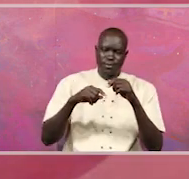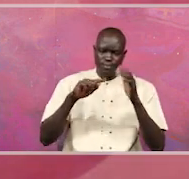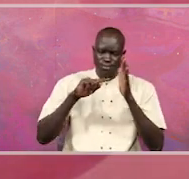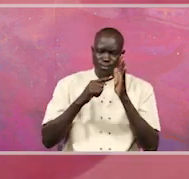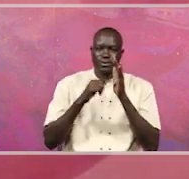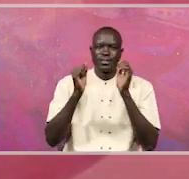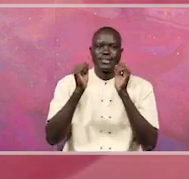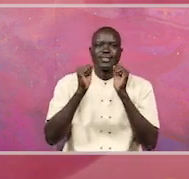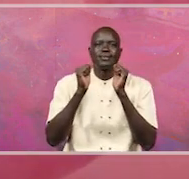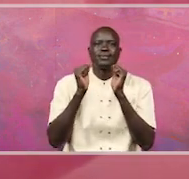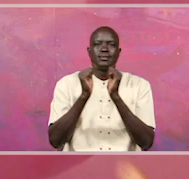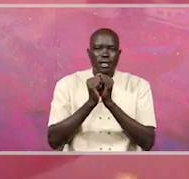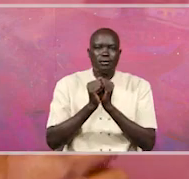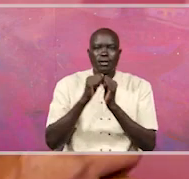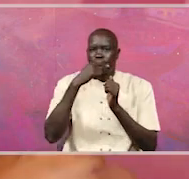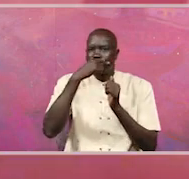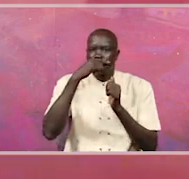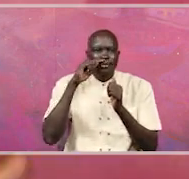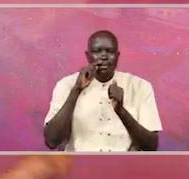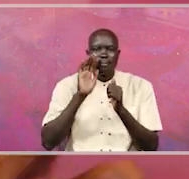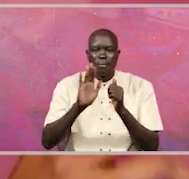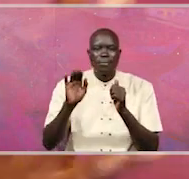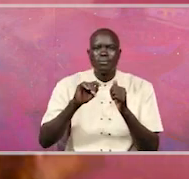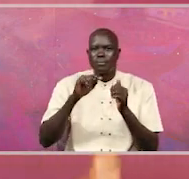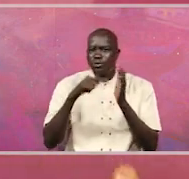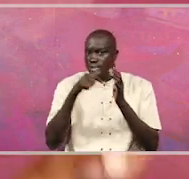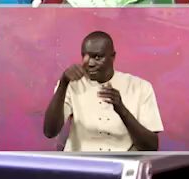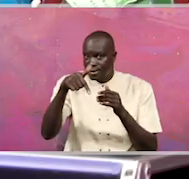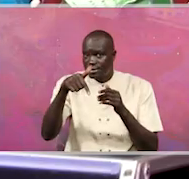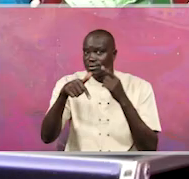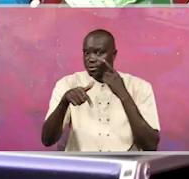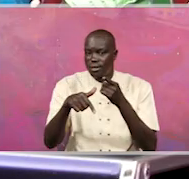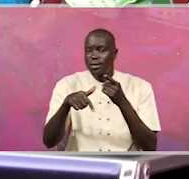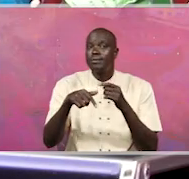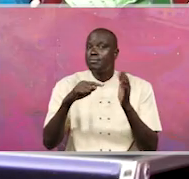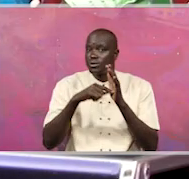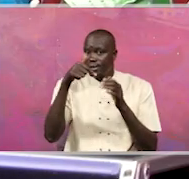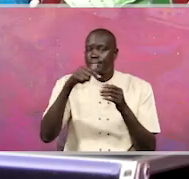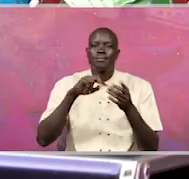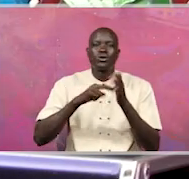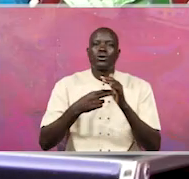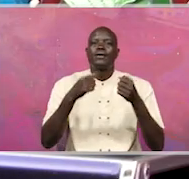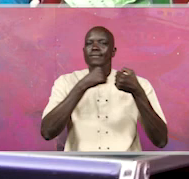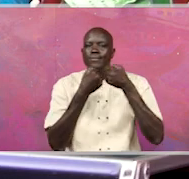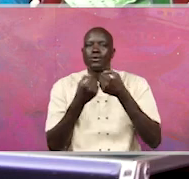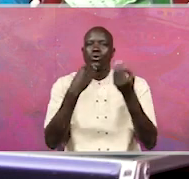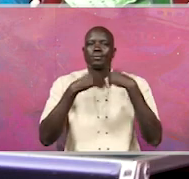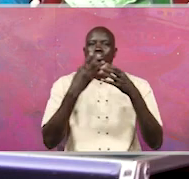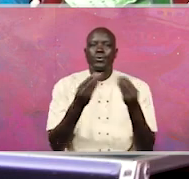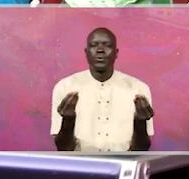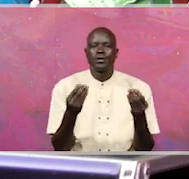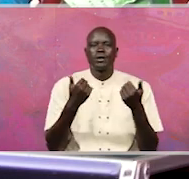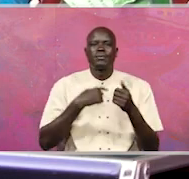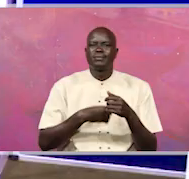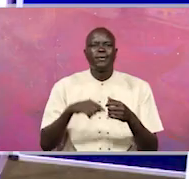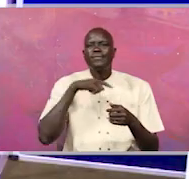seven, why the current regime is in power and overthrew the other regime that was in power. Point number seven was to fight corruption. Now, I find it weird